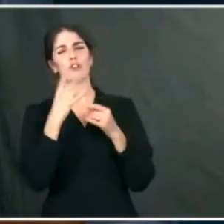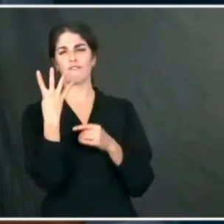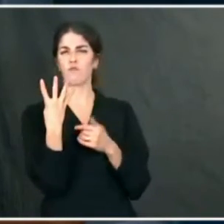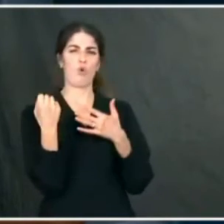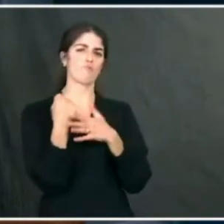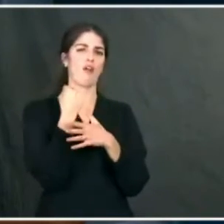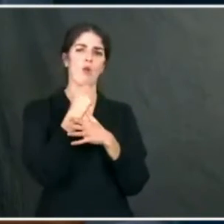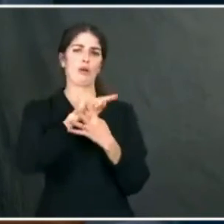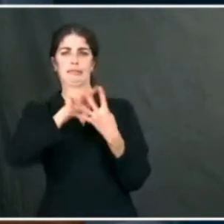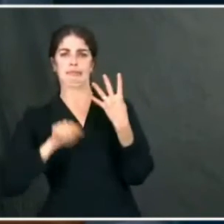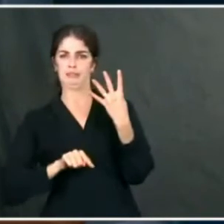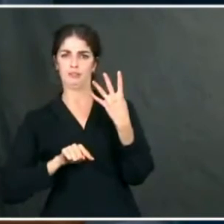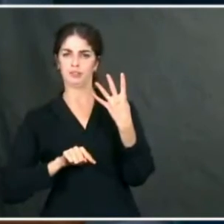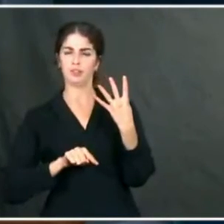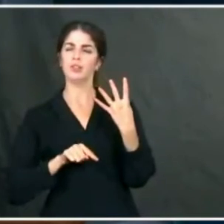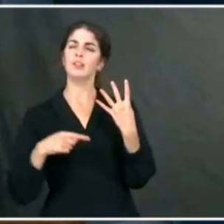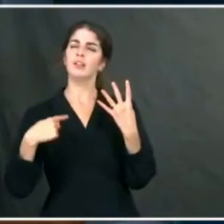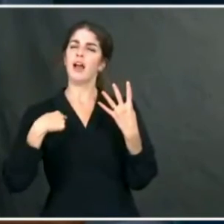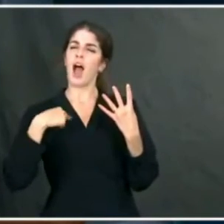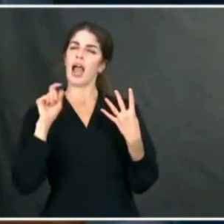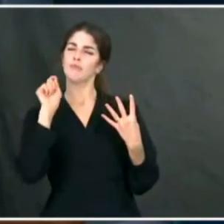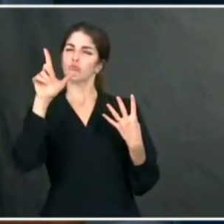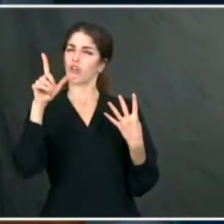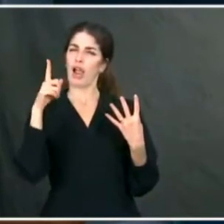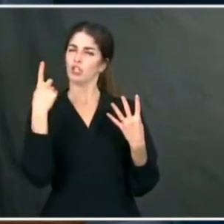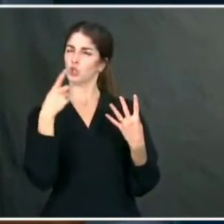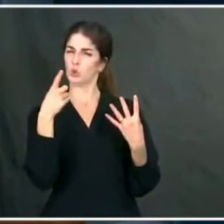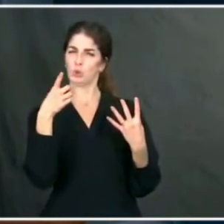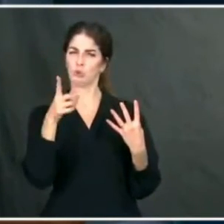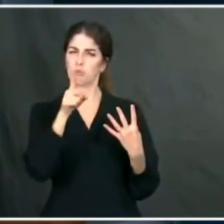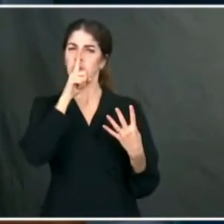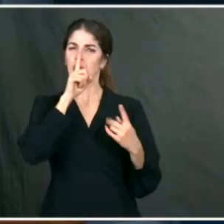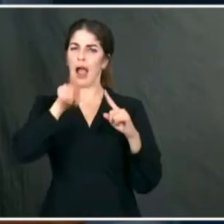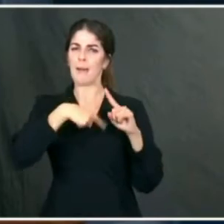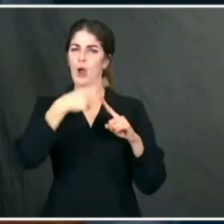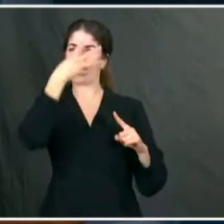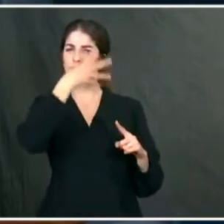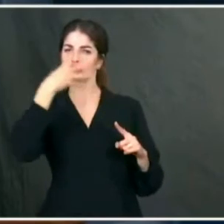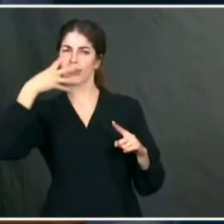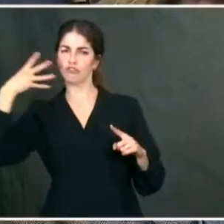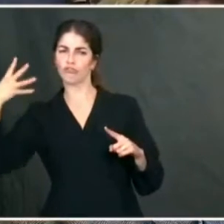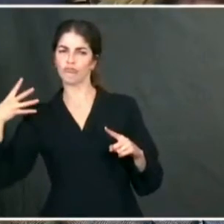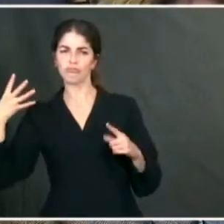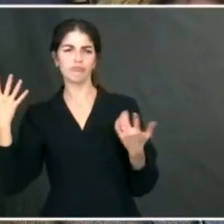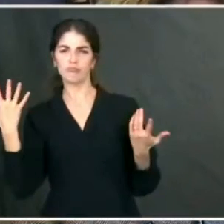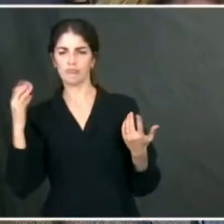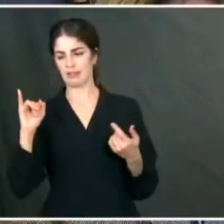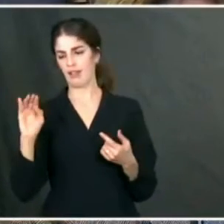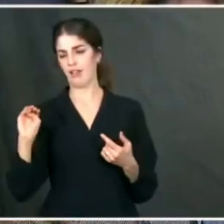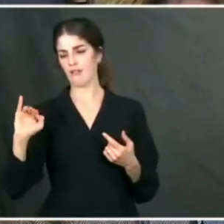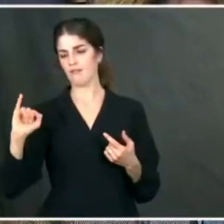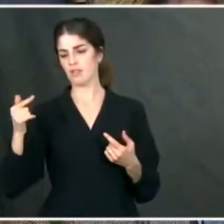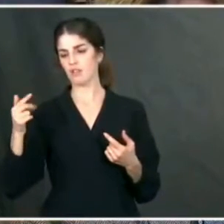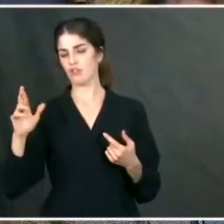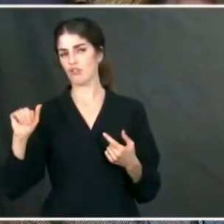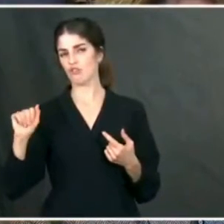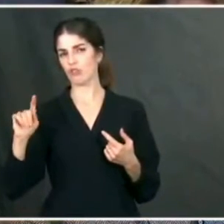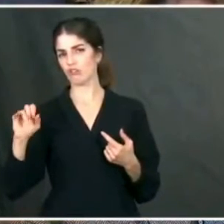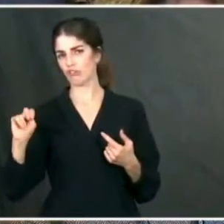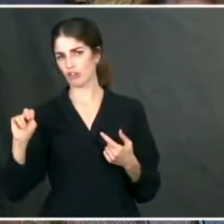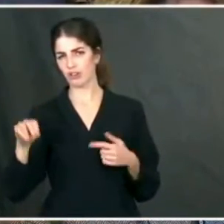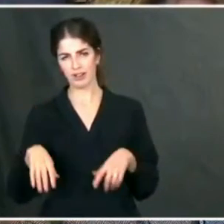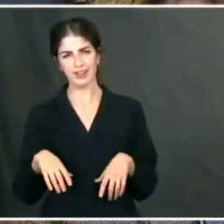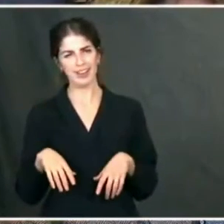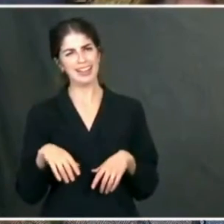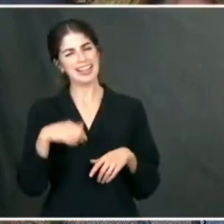of the president. I was surprised to not hear immigration per se in that because yesterday many of the executive